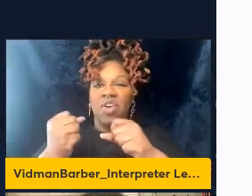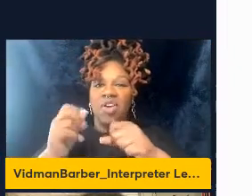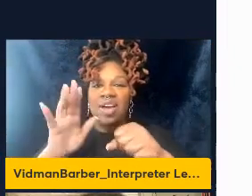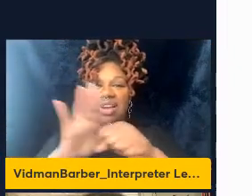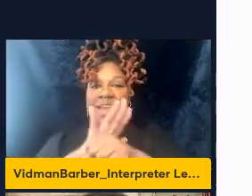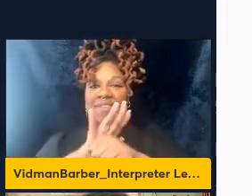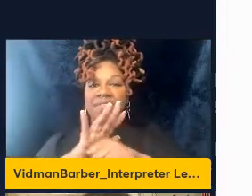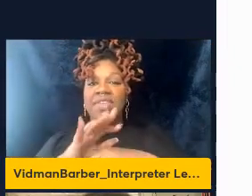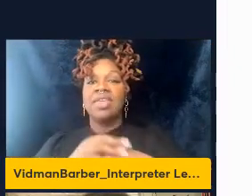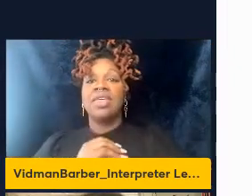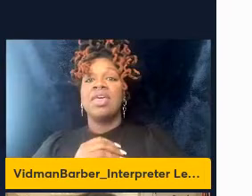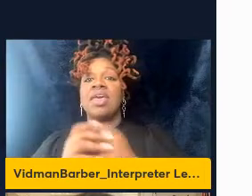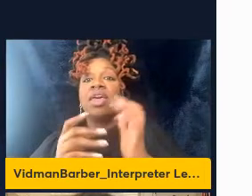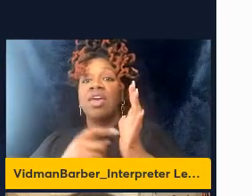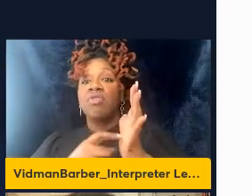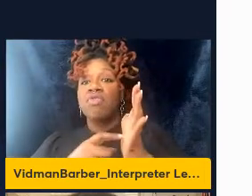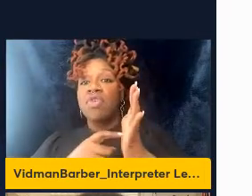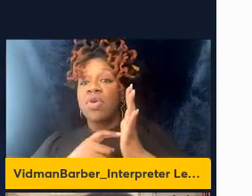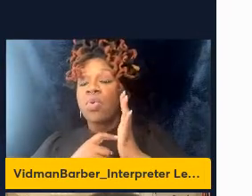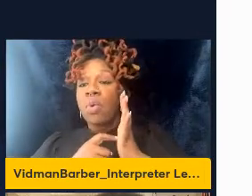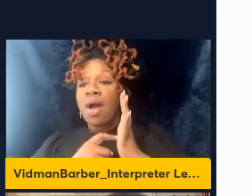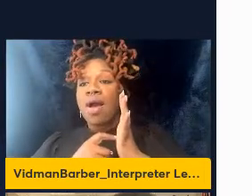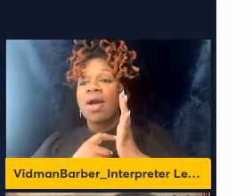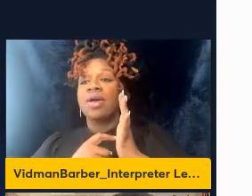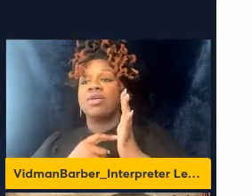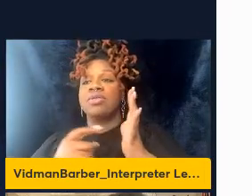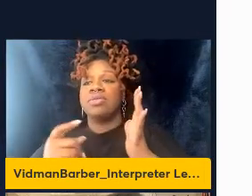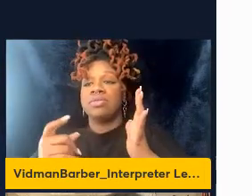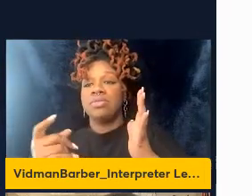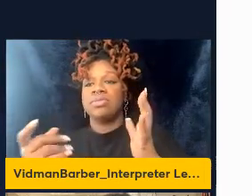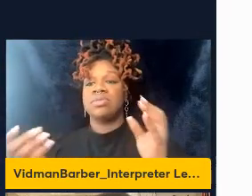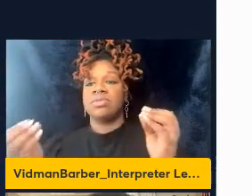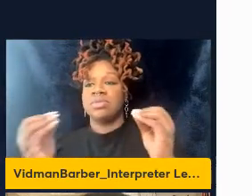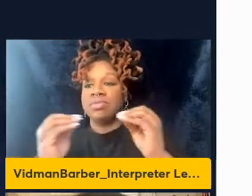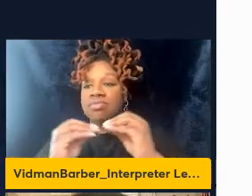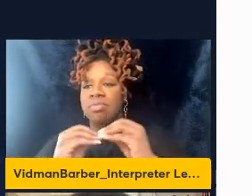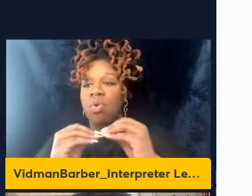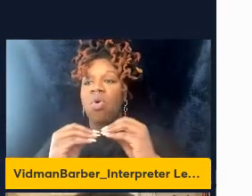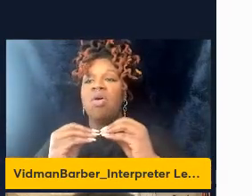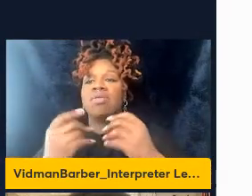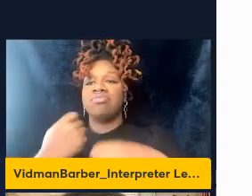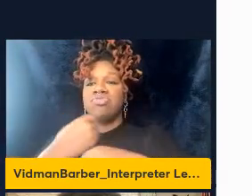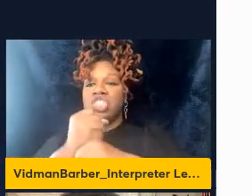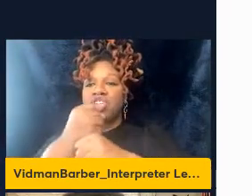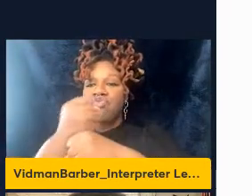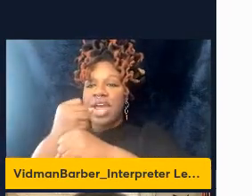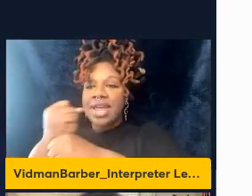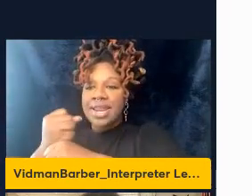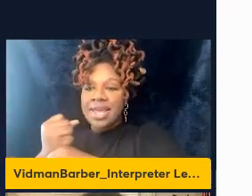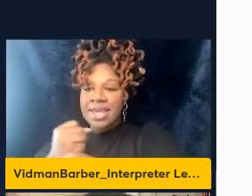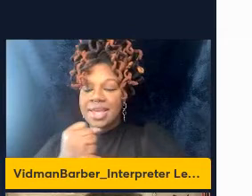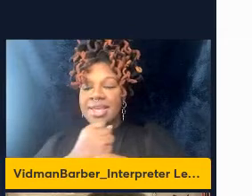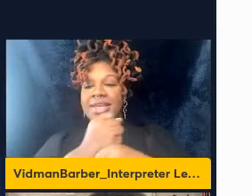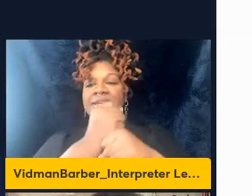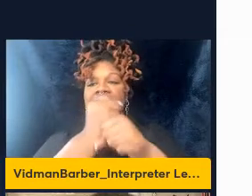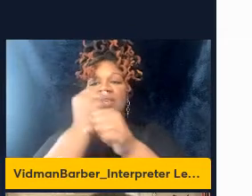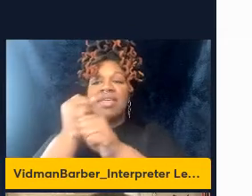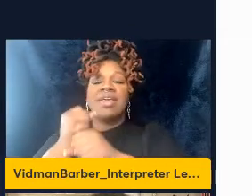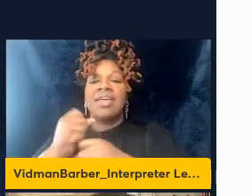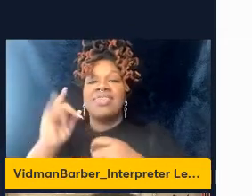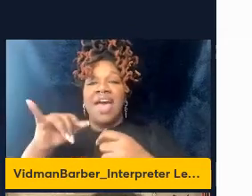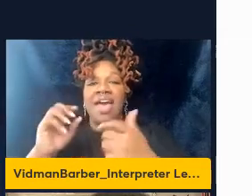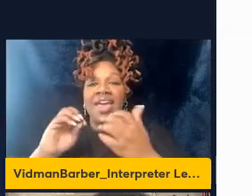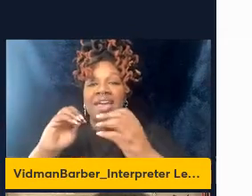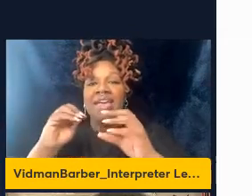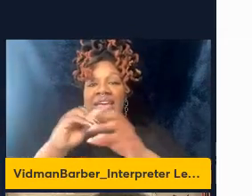mechanisms that are involved in their generation and maintenance in the lungs are still poorly defined so in this study we